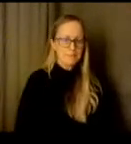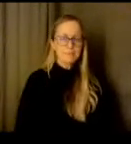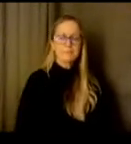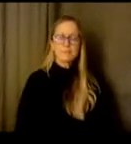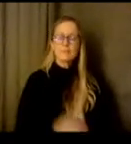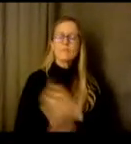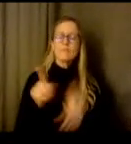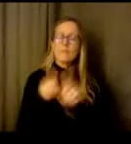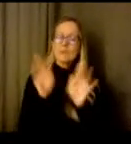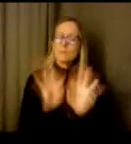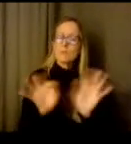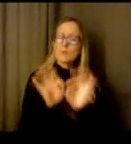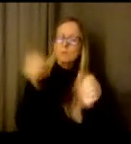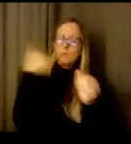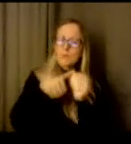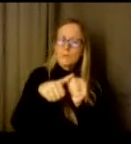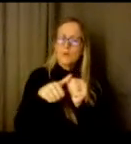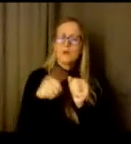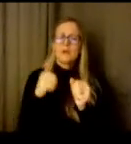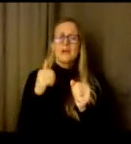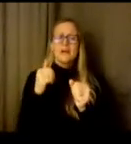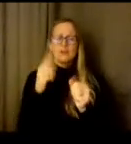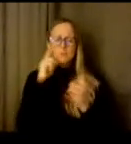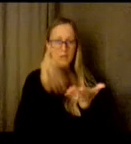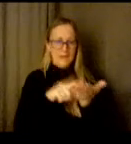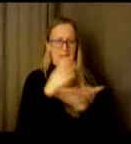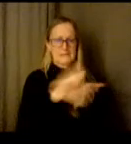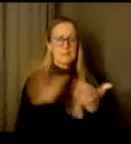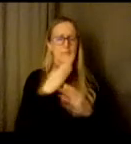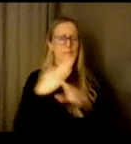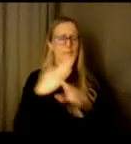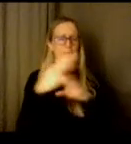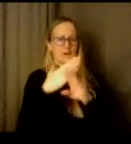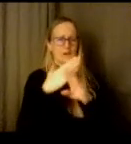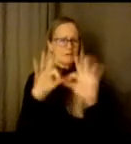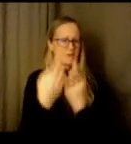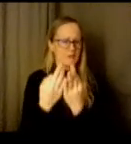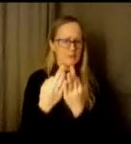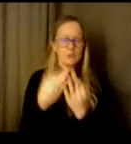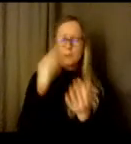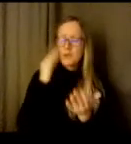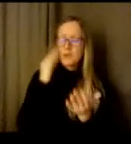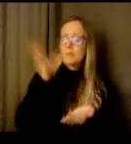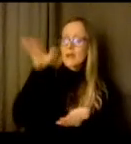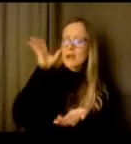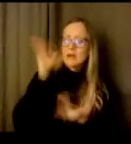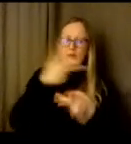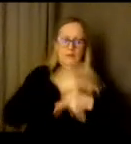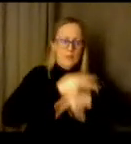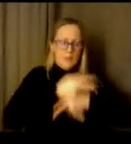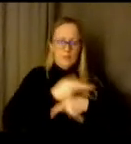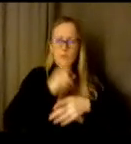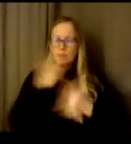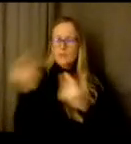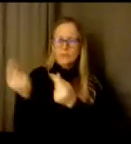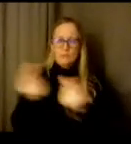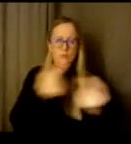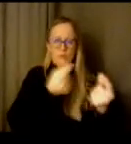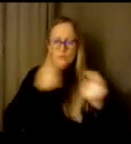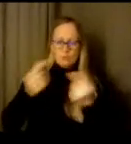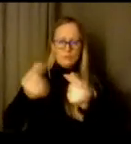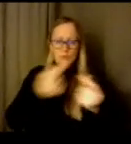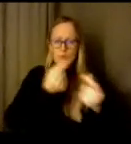families and understanding the barriers and their needs. We know that parents and caregivers are doing so much right now for their children